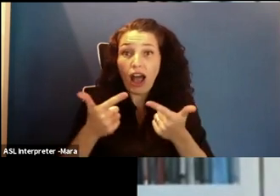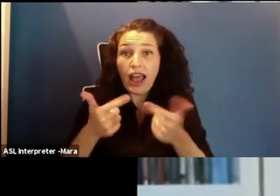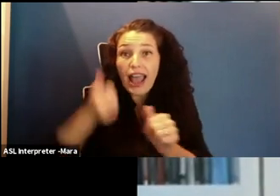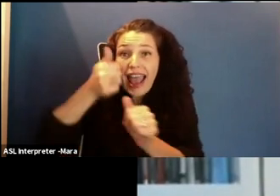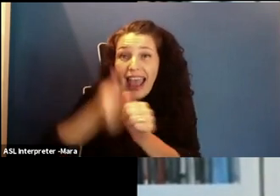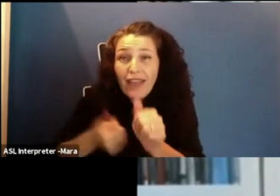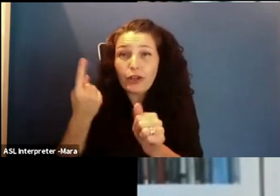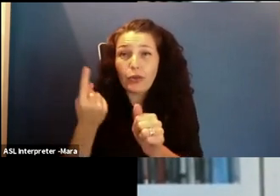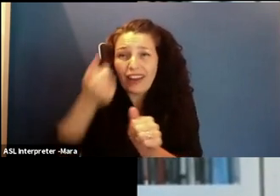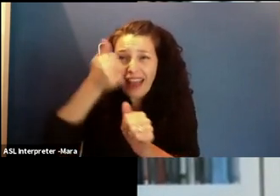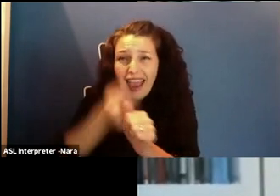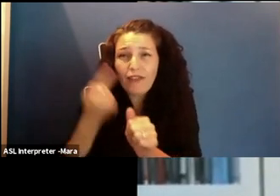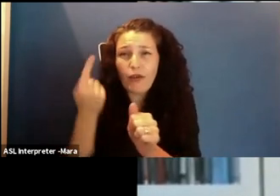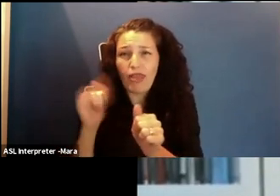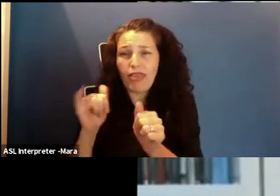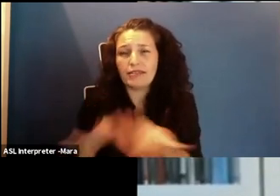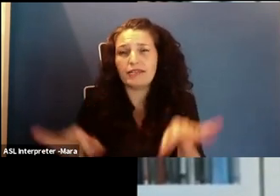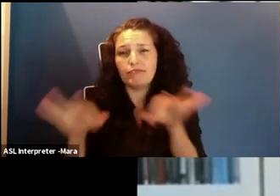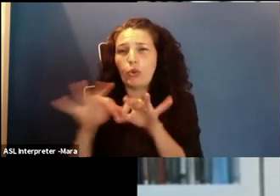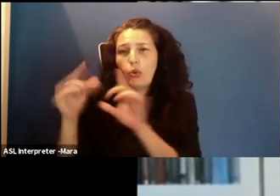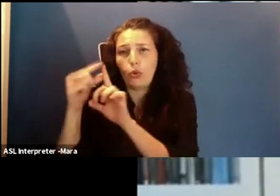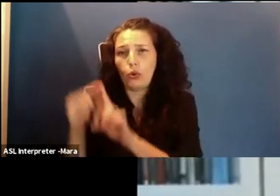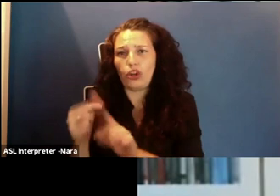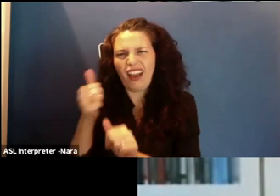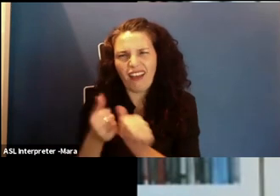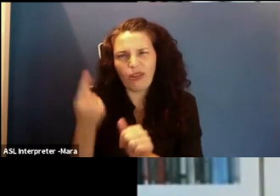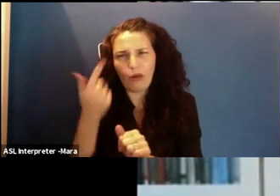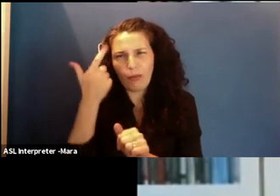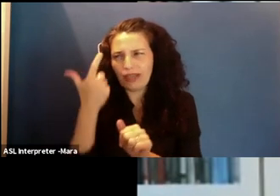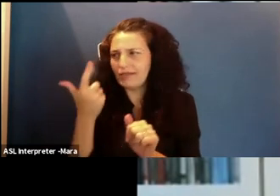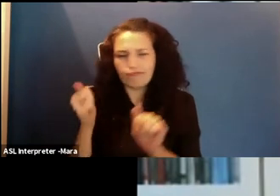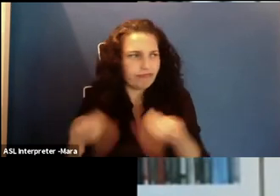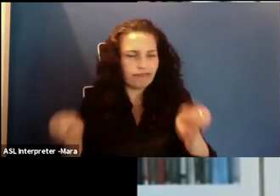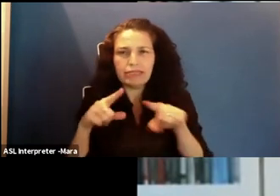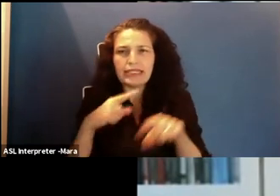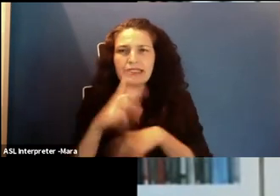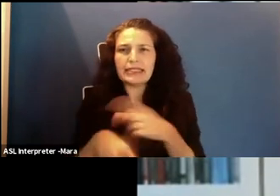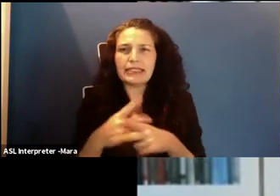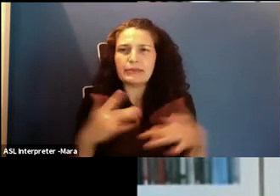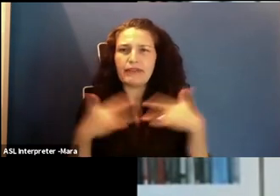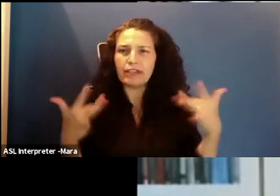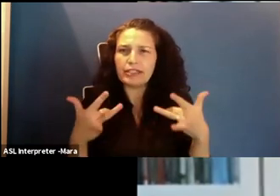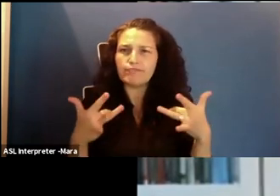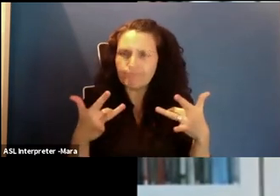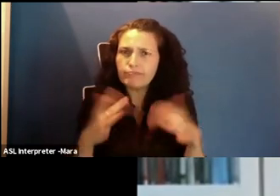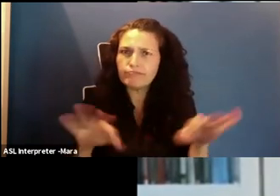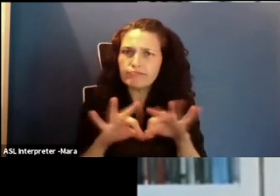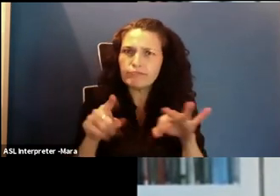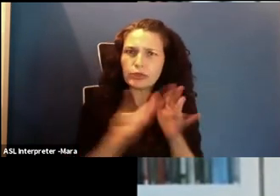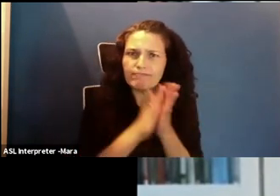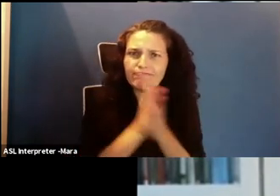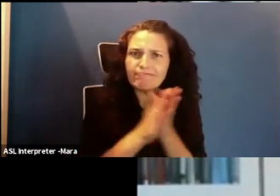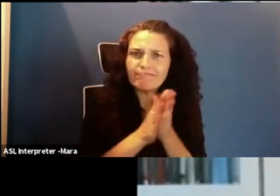that sentence. That's why events like today for young women are so important to us. We want to help you get excited about STEM and explore your interests.